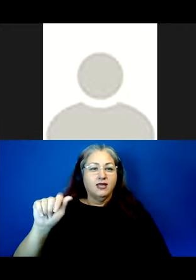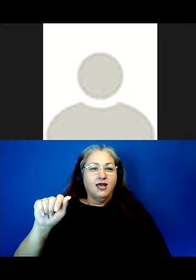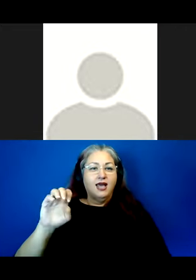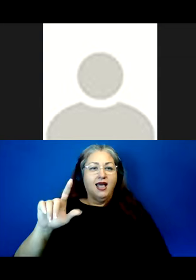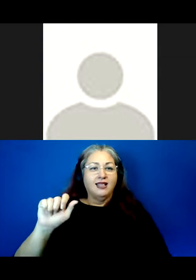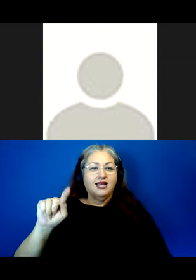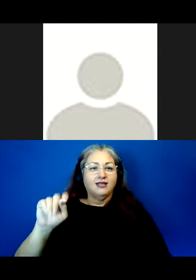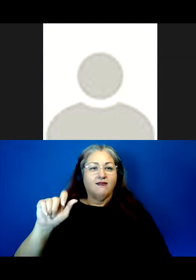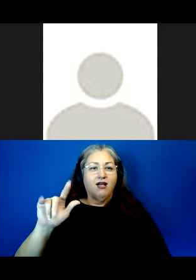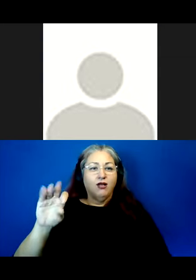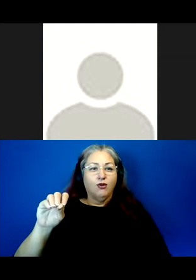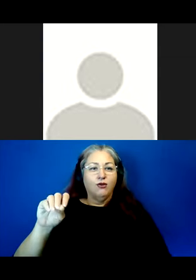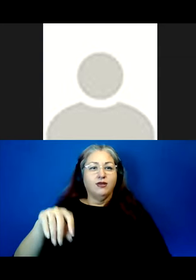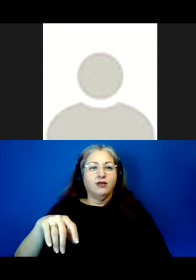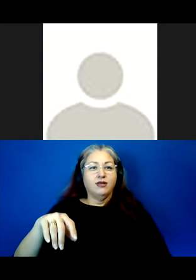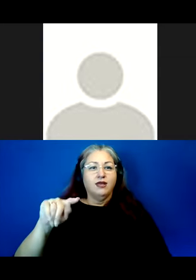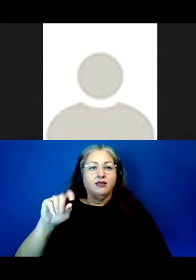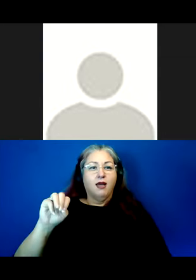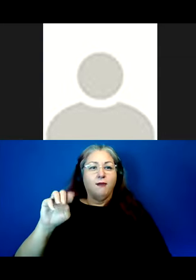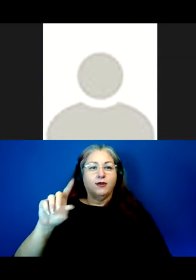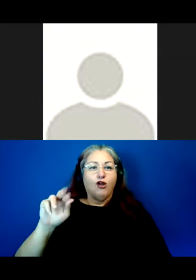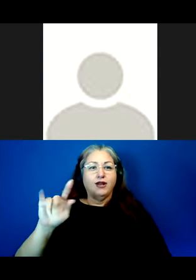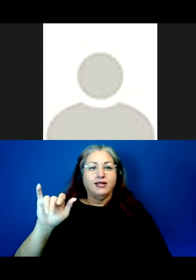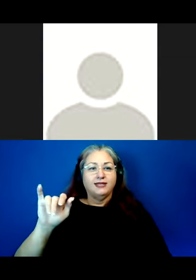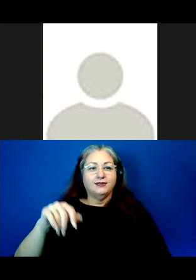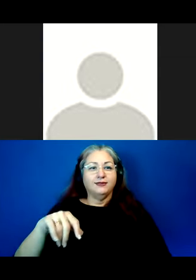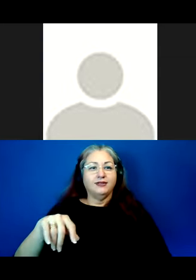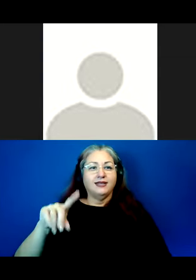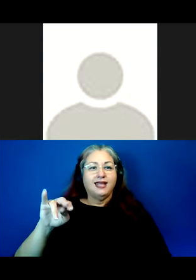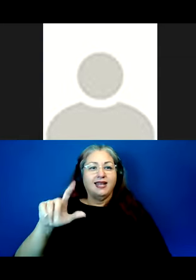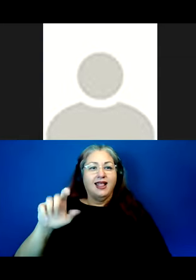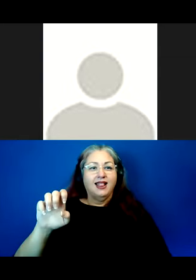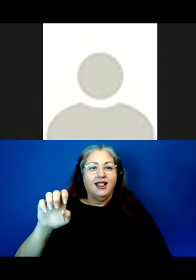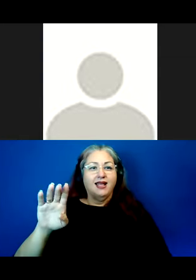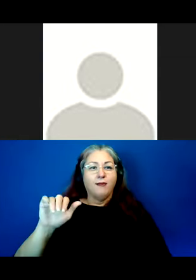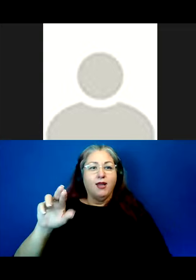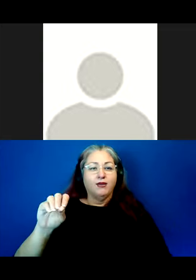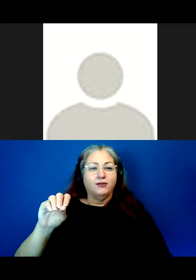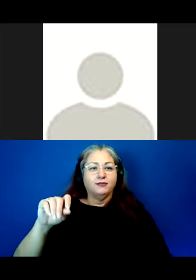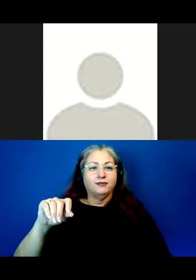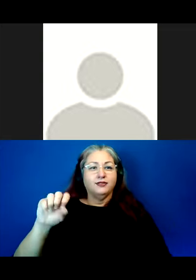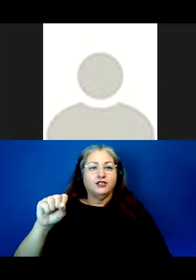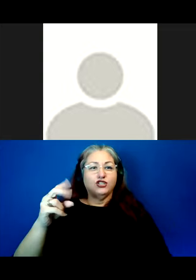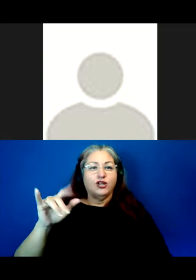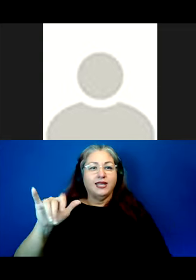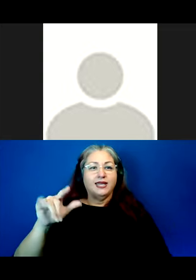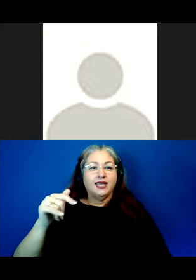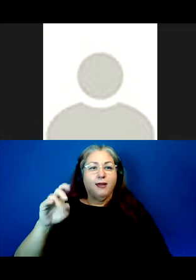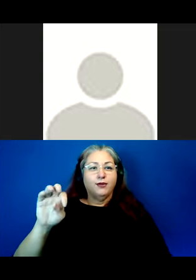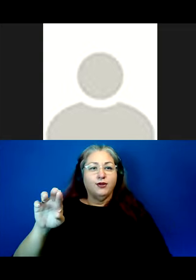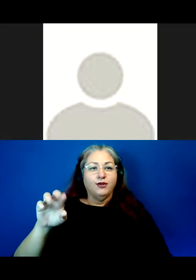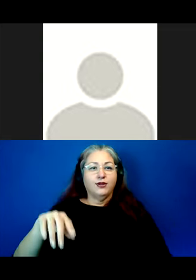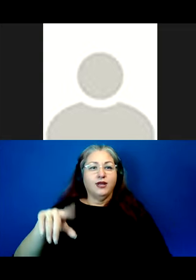Ella DeValco. Tom Darty. Danielle Farrell. Shirley Gabber.